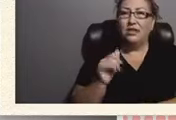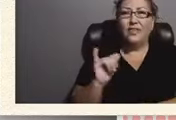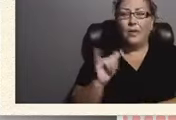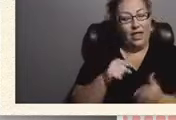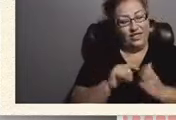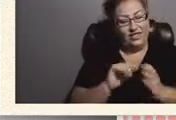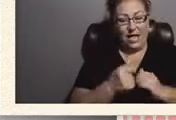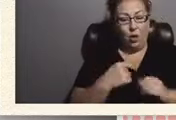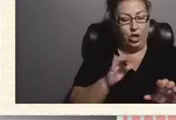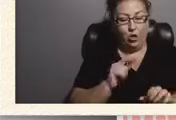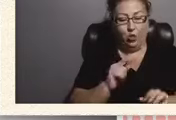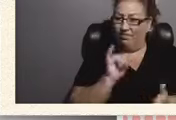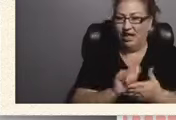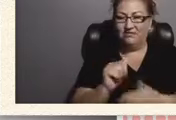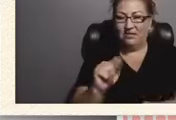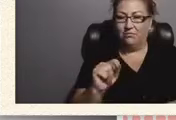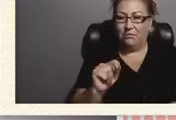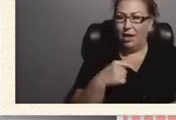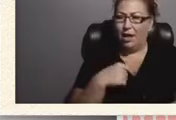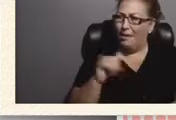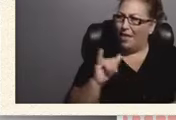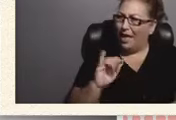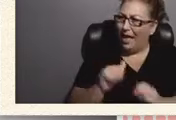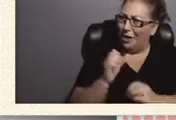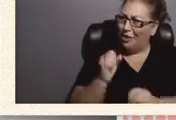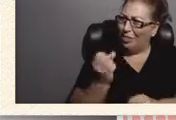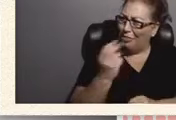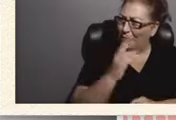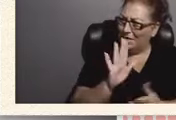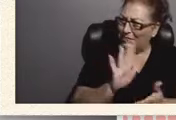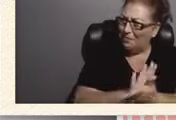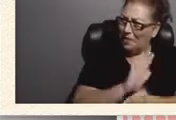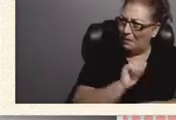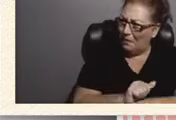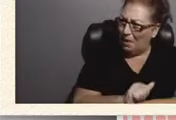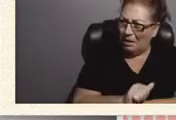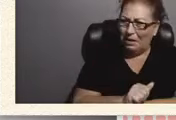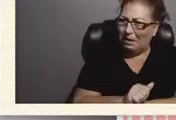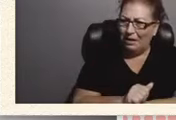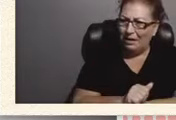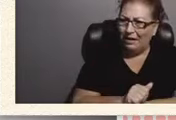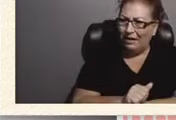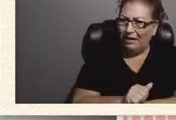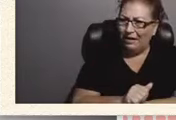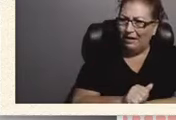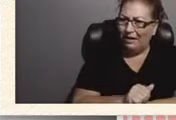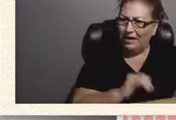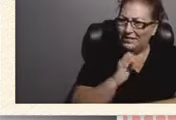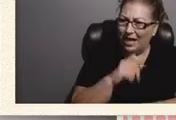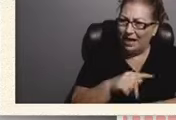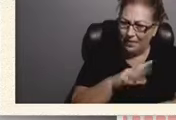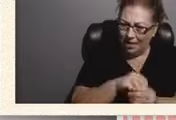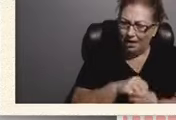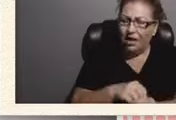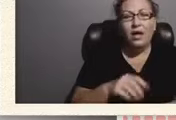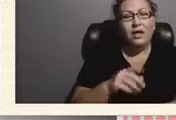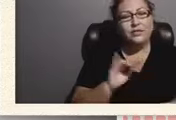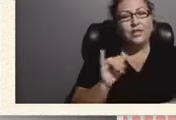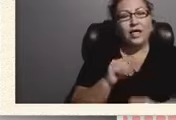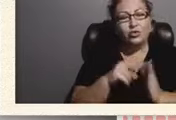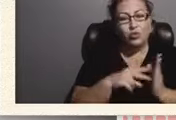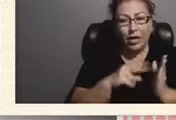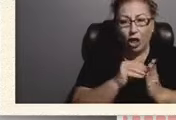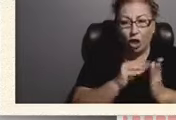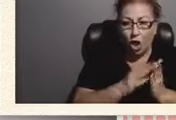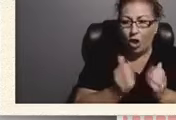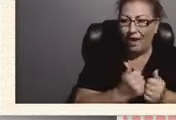that's it i'm like how can you throw away his paperwork like you know it's in his iep goes well you know like his reading log everything he was doing